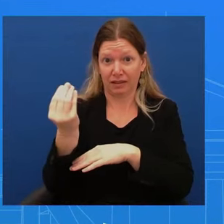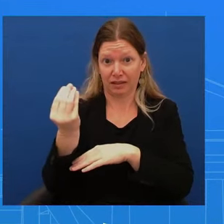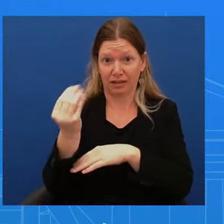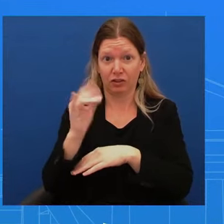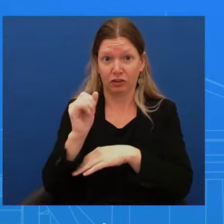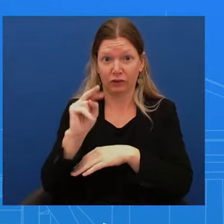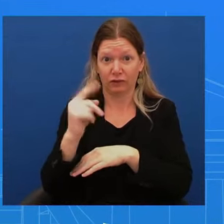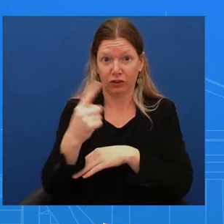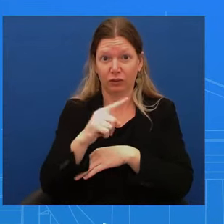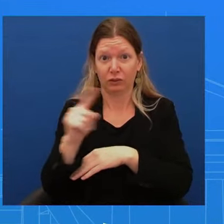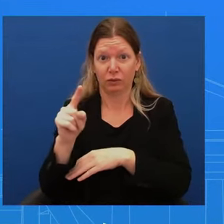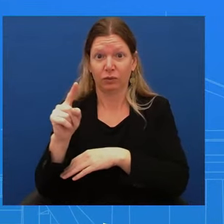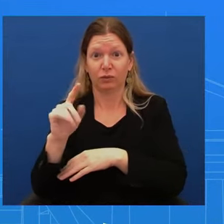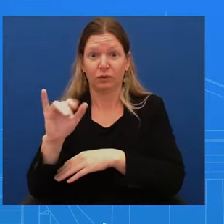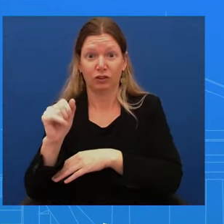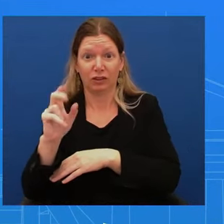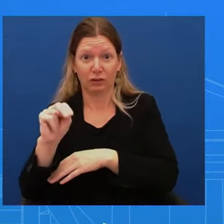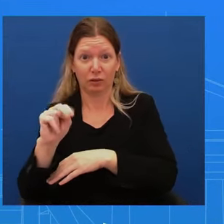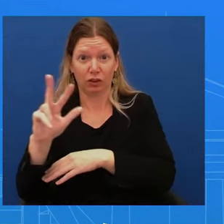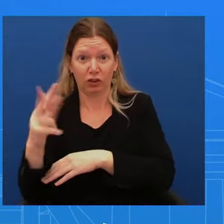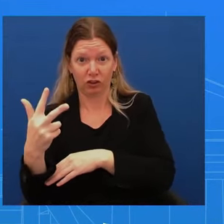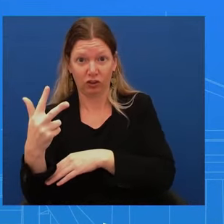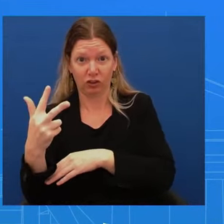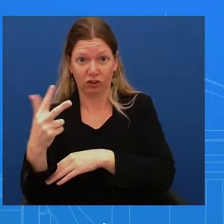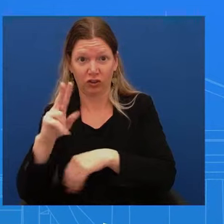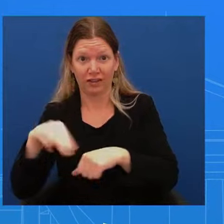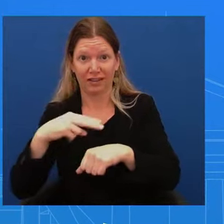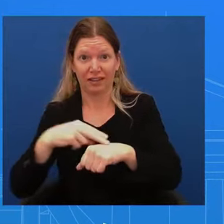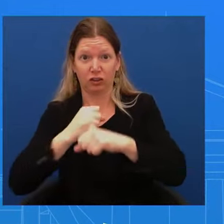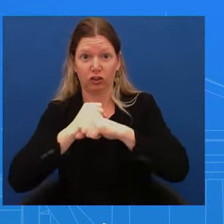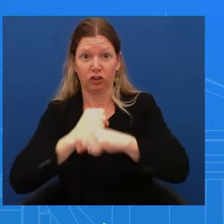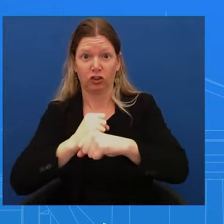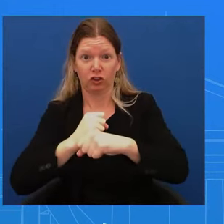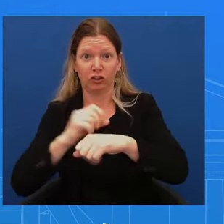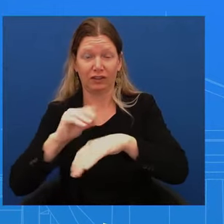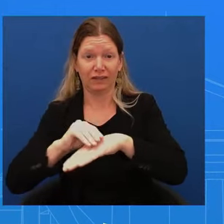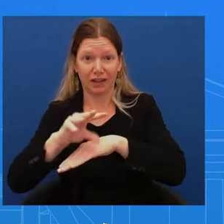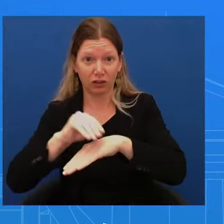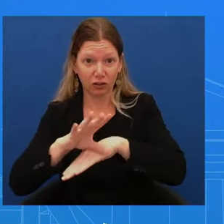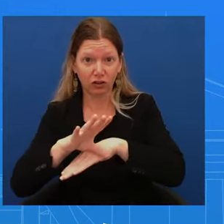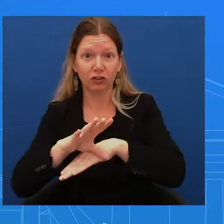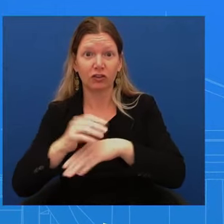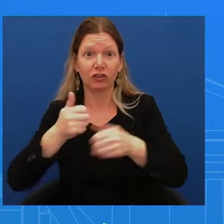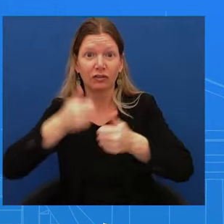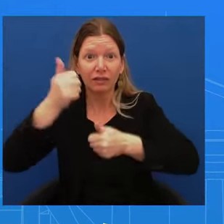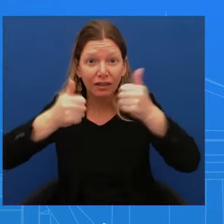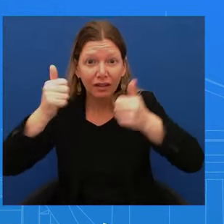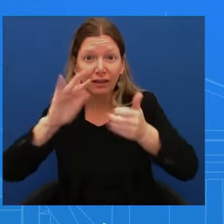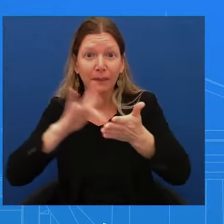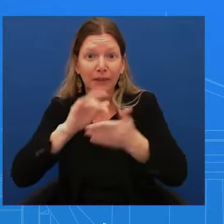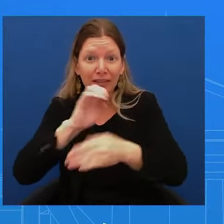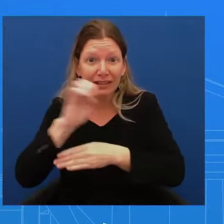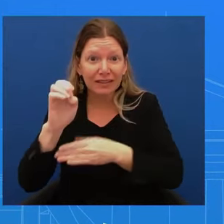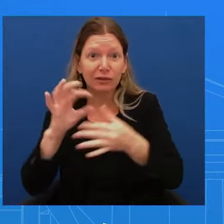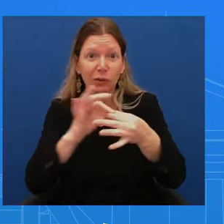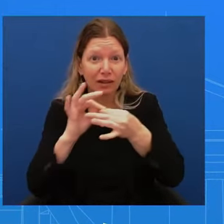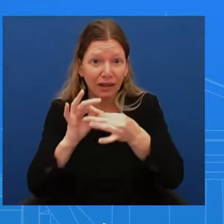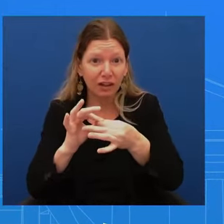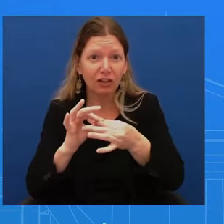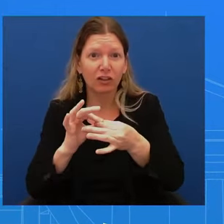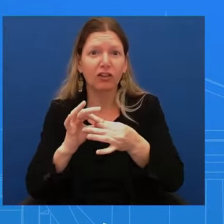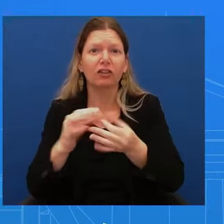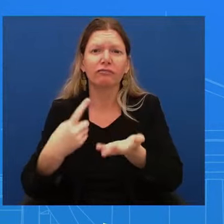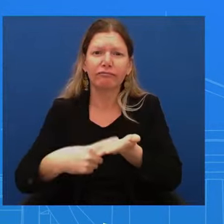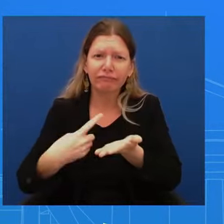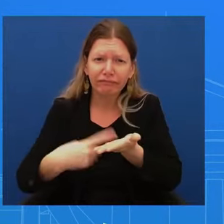Advisor, his deputy Middle East coordinator, Brett McGurk, spoke repeatedly with their counterparts in multiple foreign capitals to secure the support for that joint